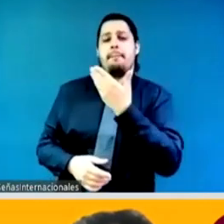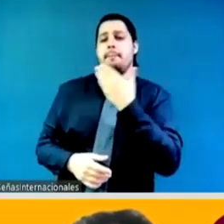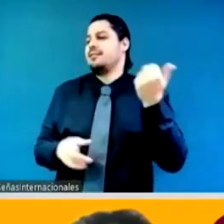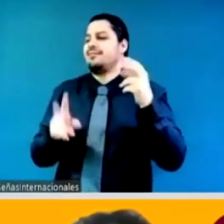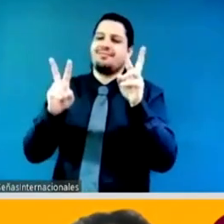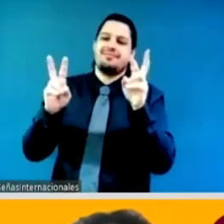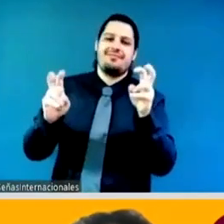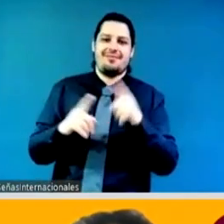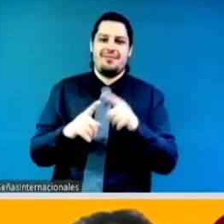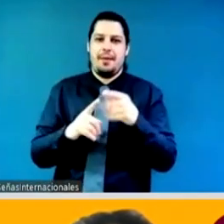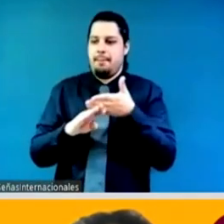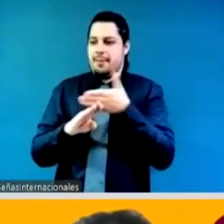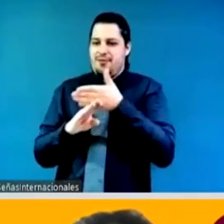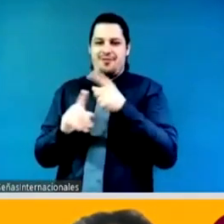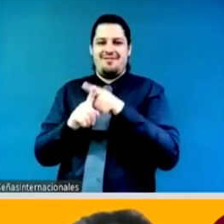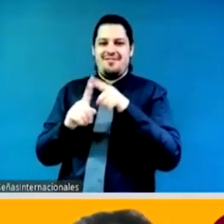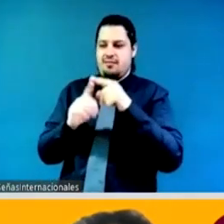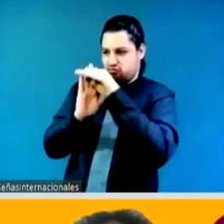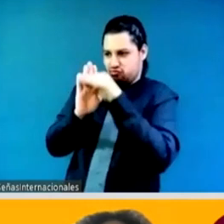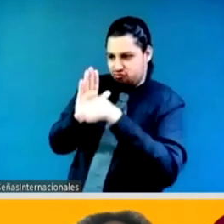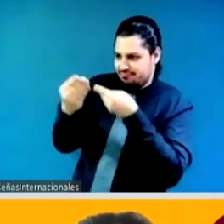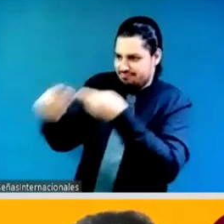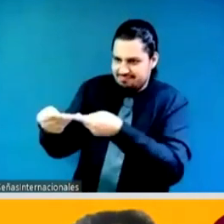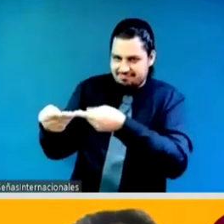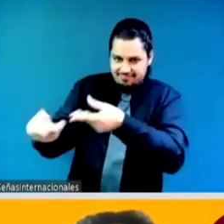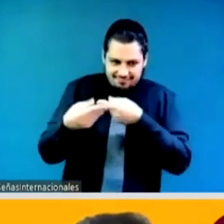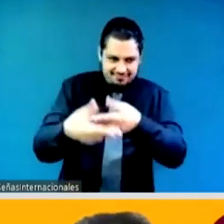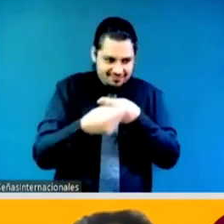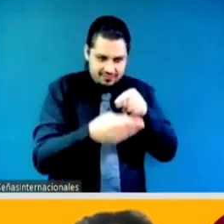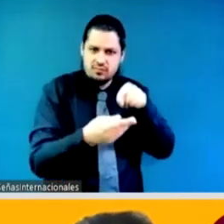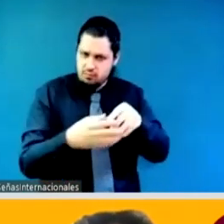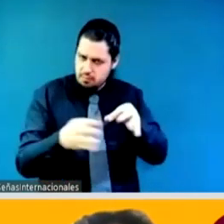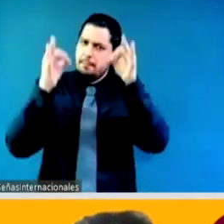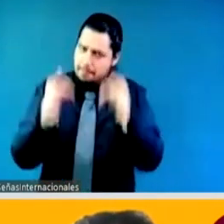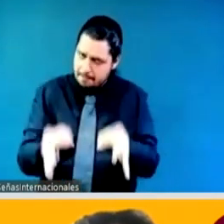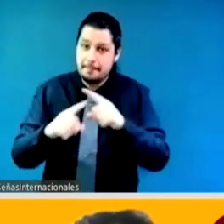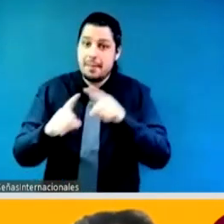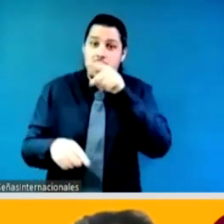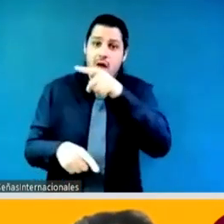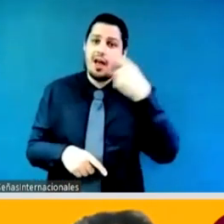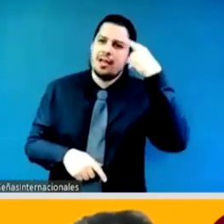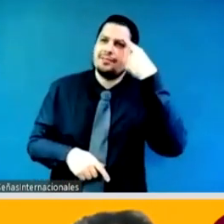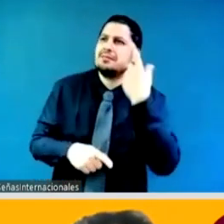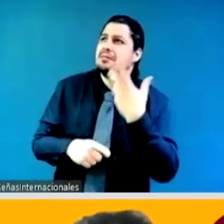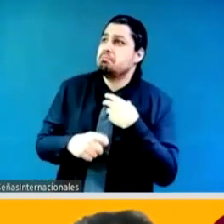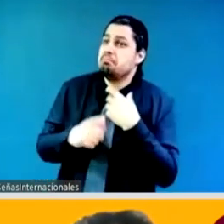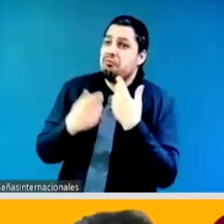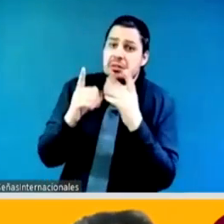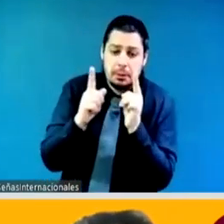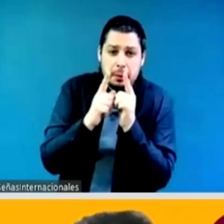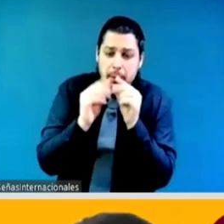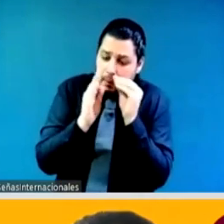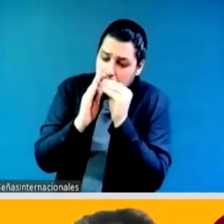think big think think not not point five to five percent think not point five to fifty percent